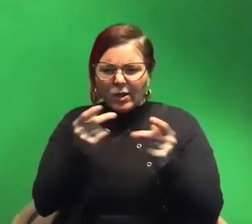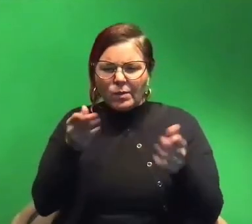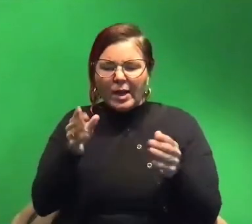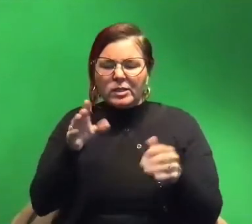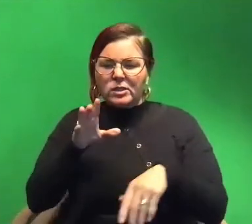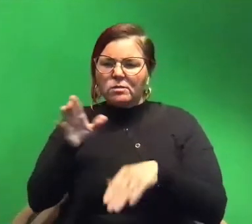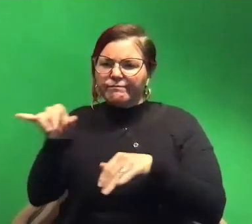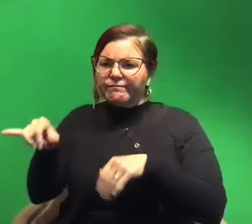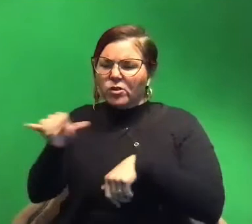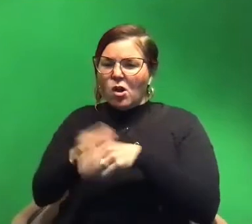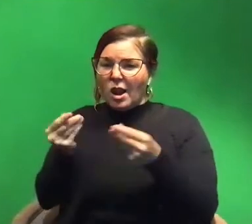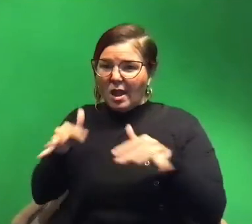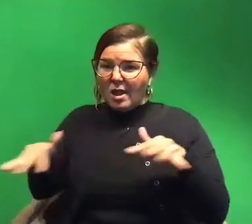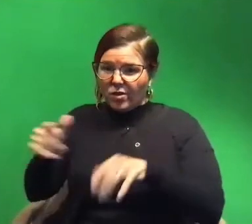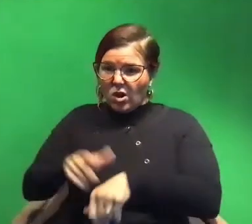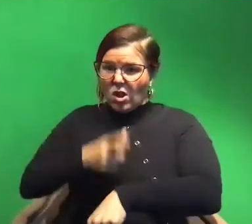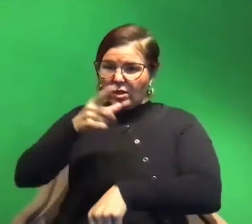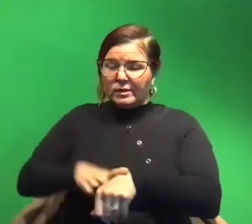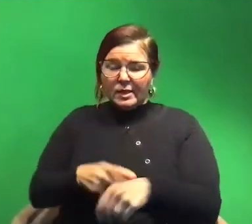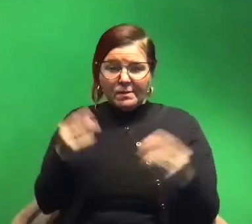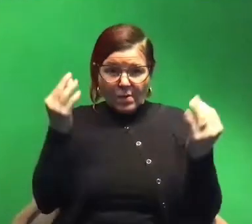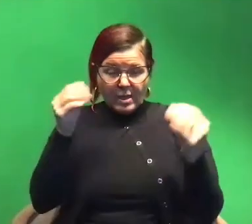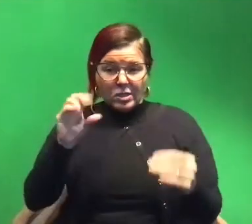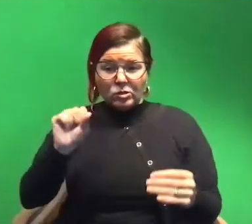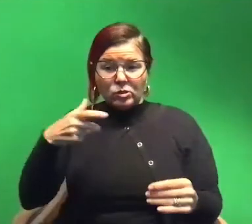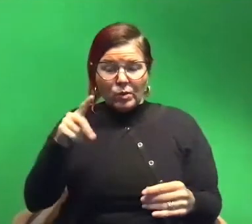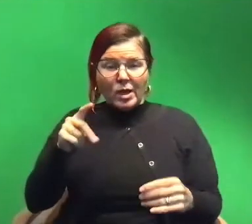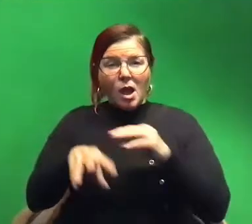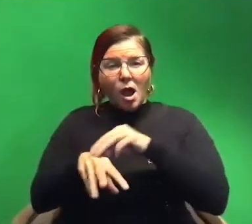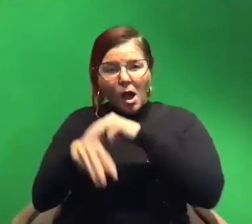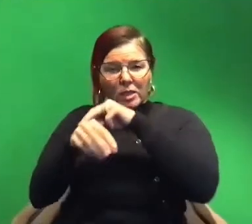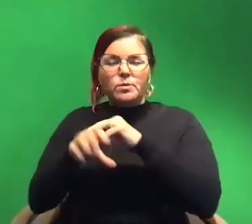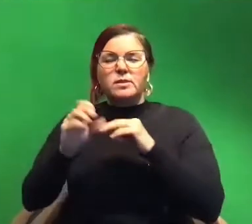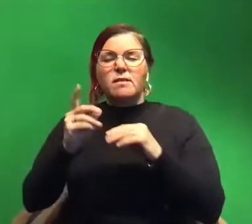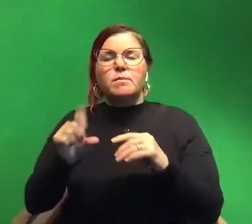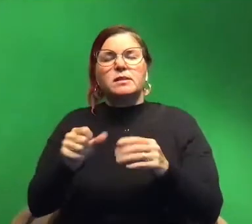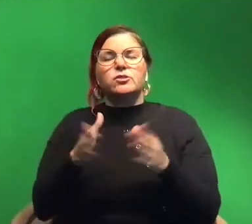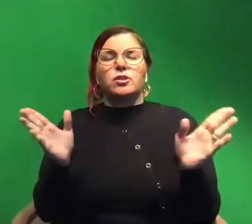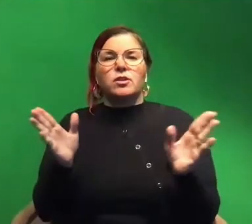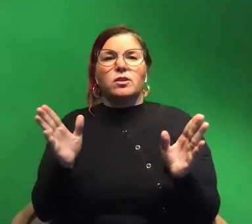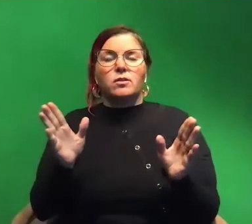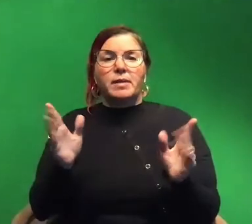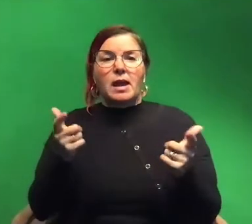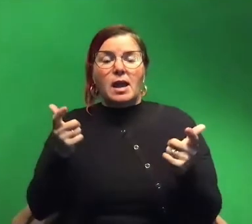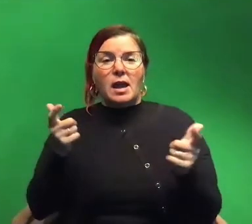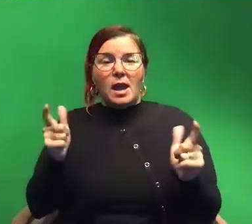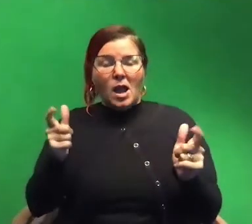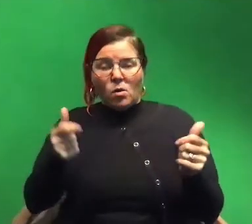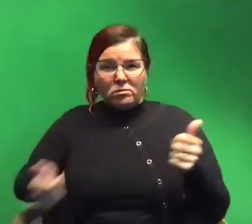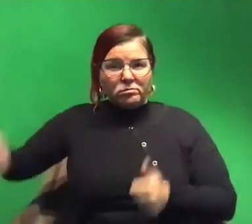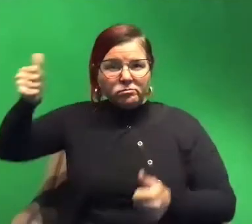for long periods of time do you think that squid and octopuses or cephalopods in general would be our uh reigning overlords?